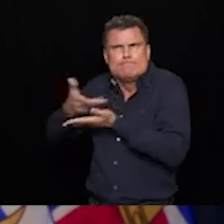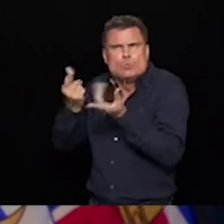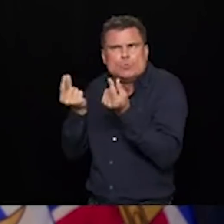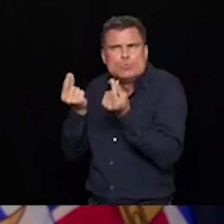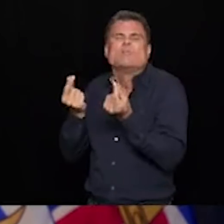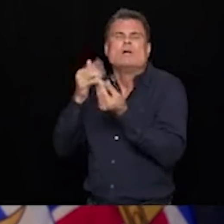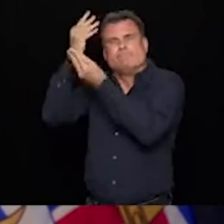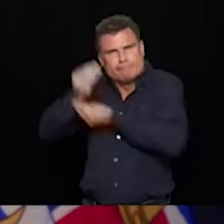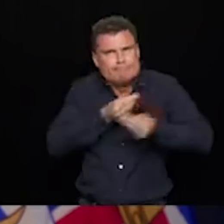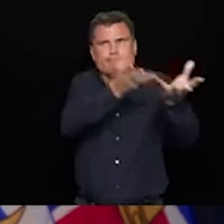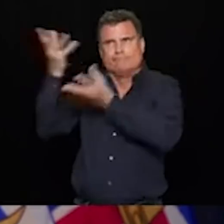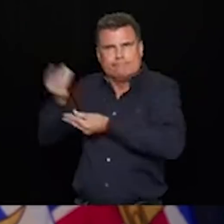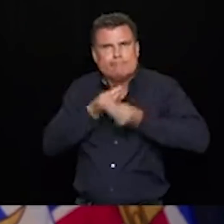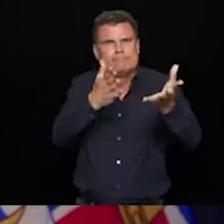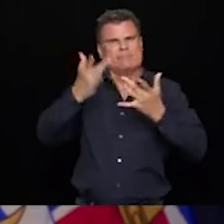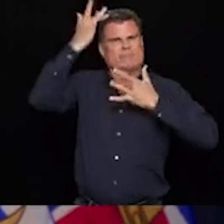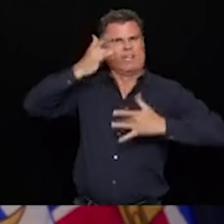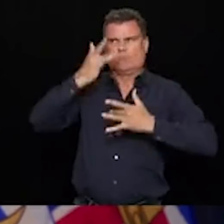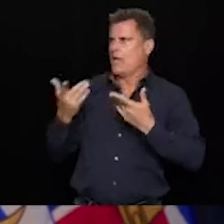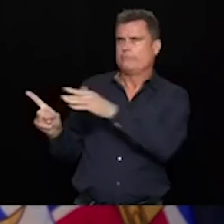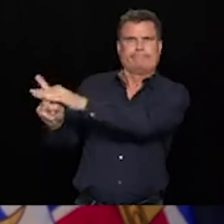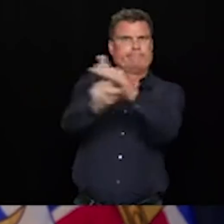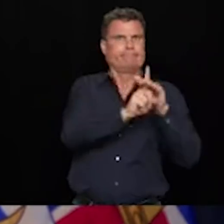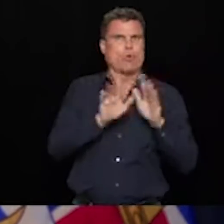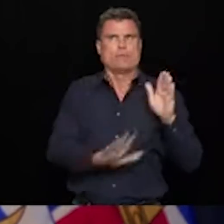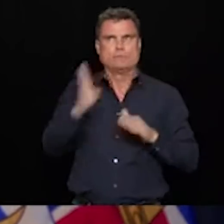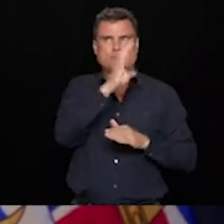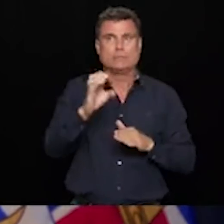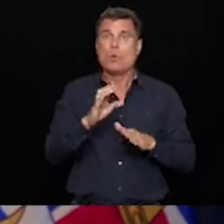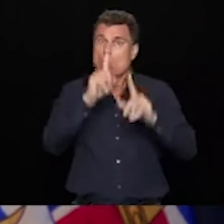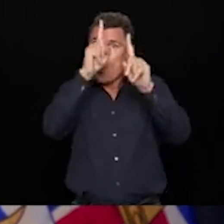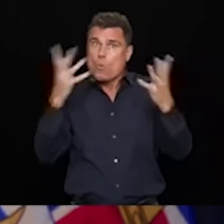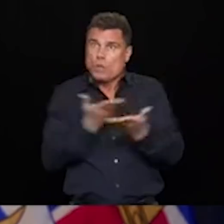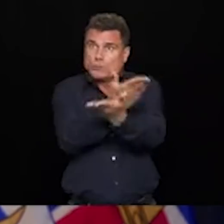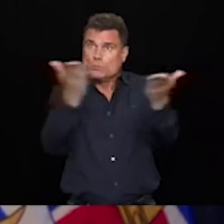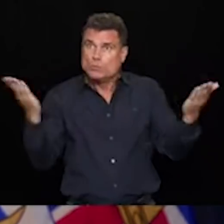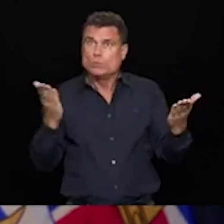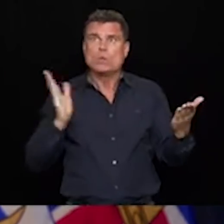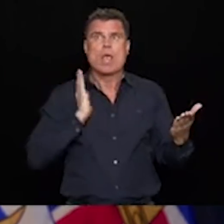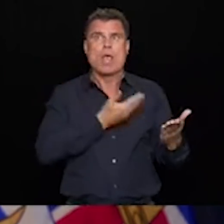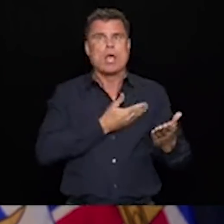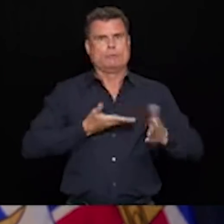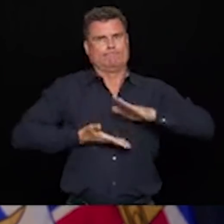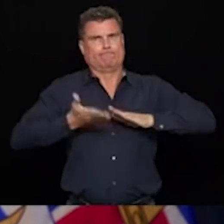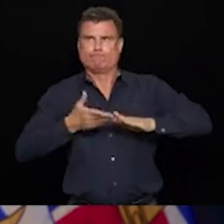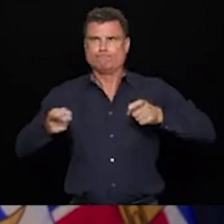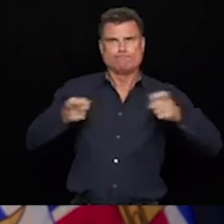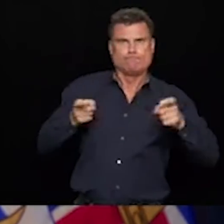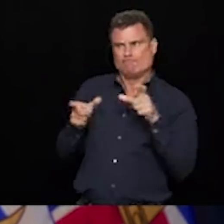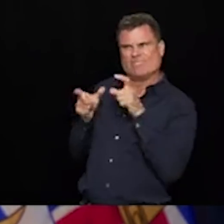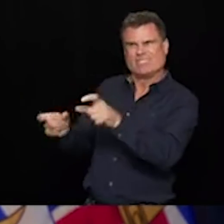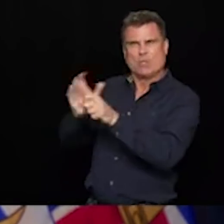to ensure that we have active, ongoing management of any issues that arise as we move through this pandemic